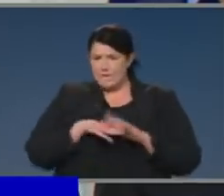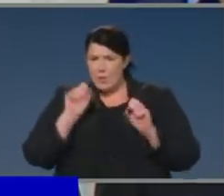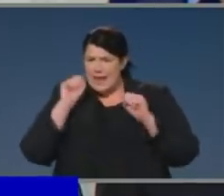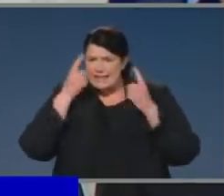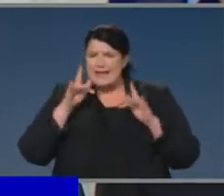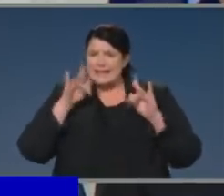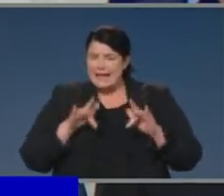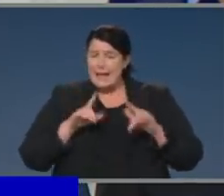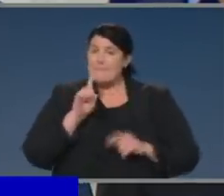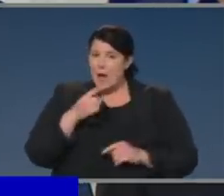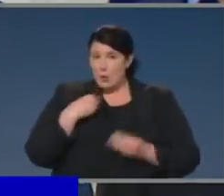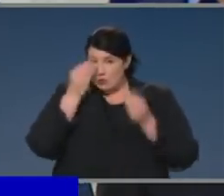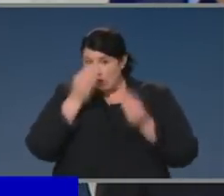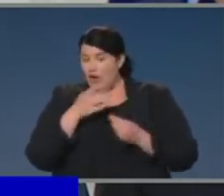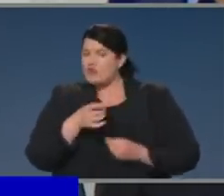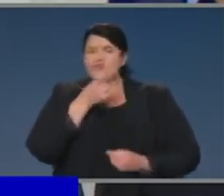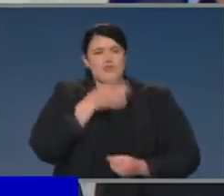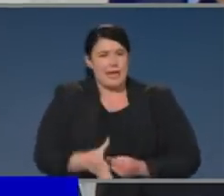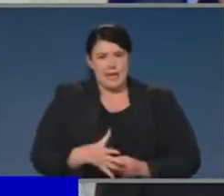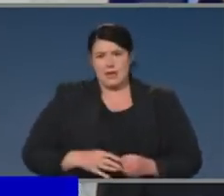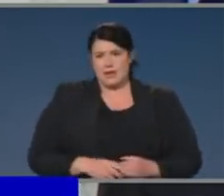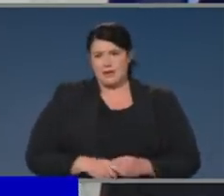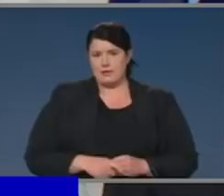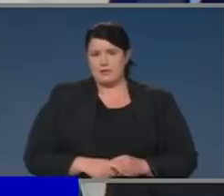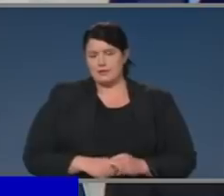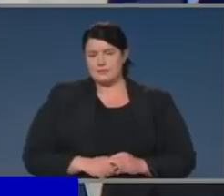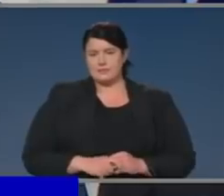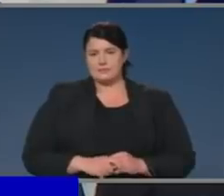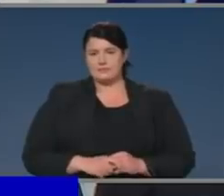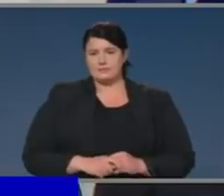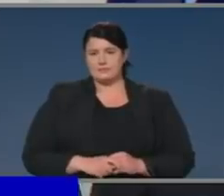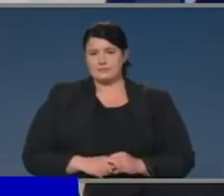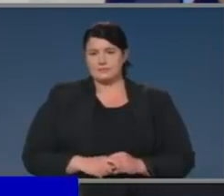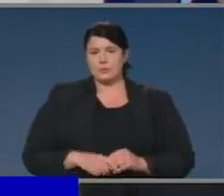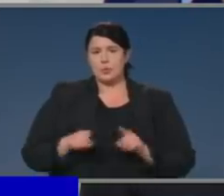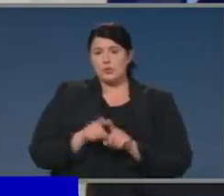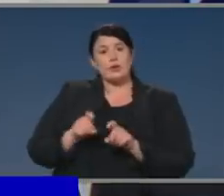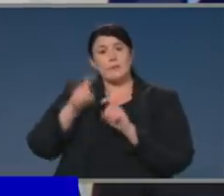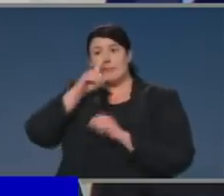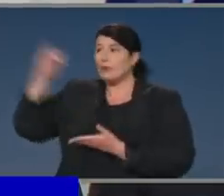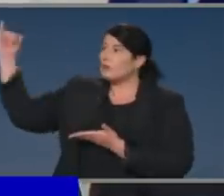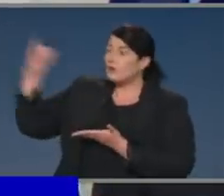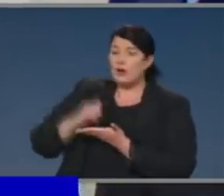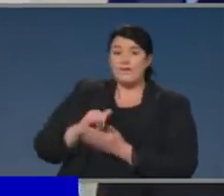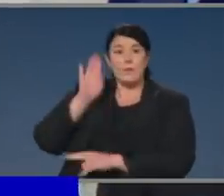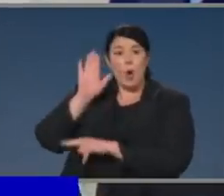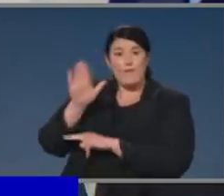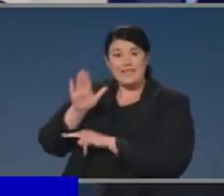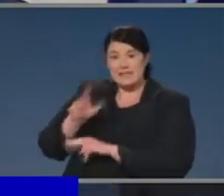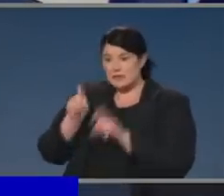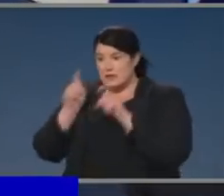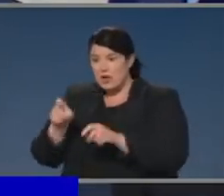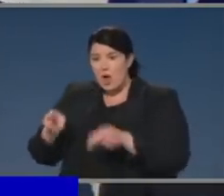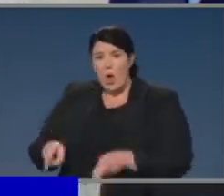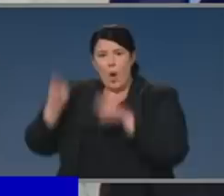extremely rare. We also had a discussion about quarantine periods for returning travellers. I wanted to make it very